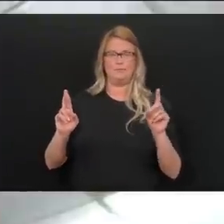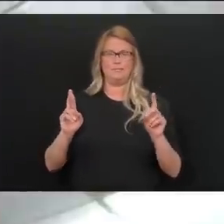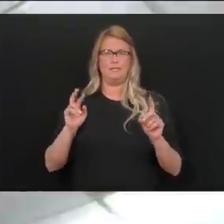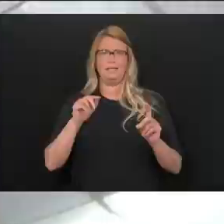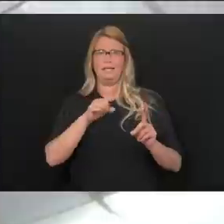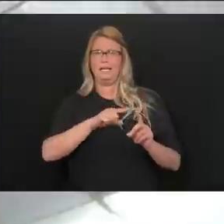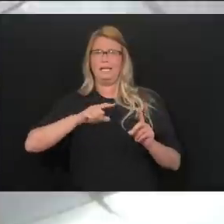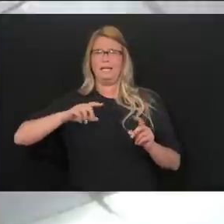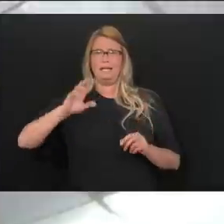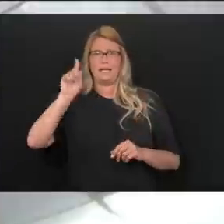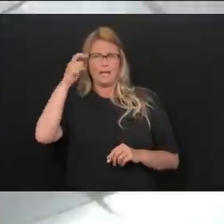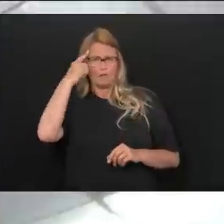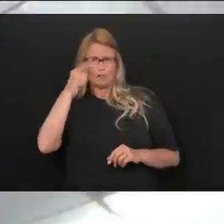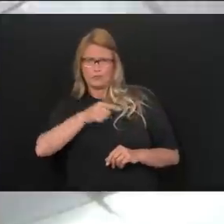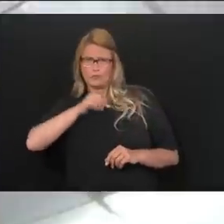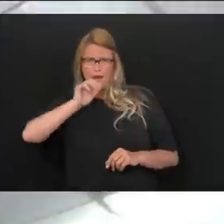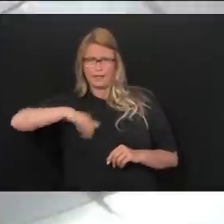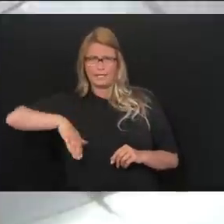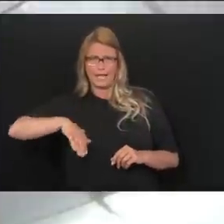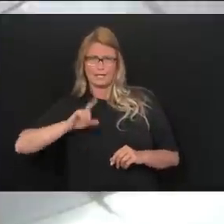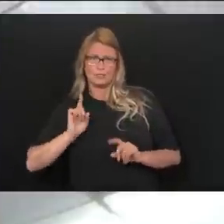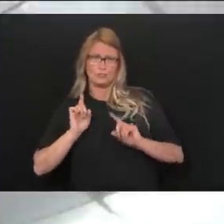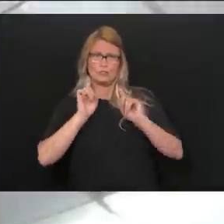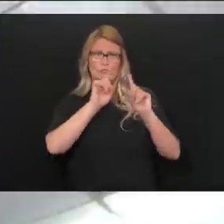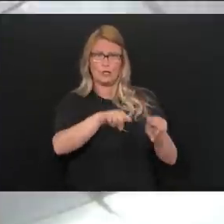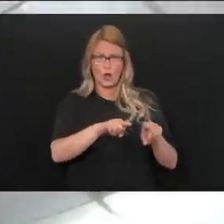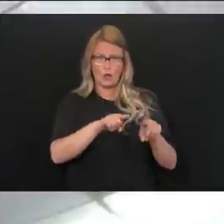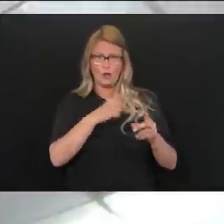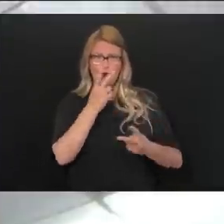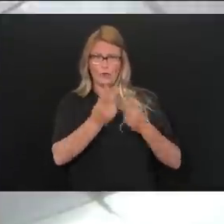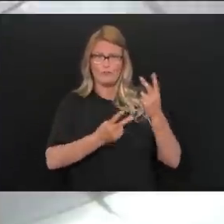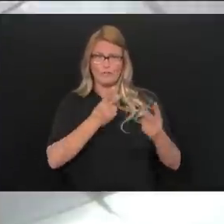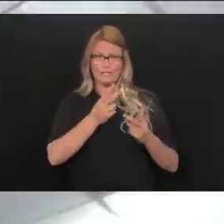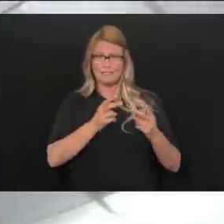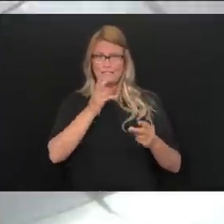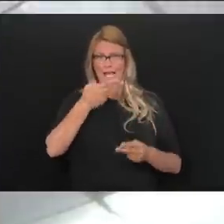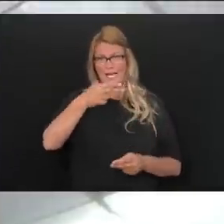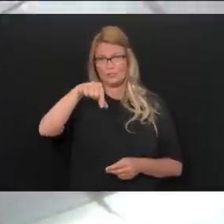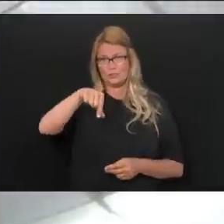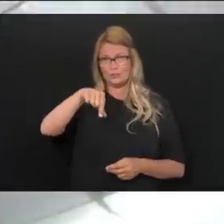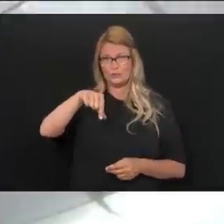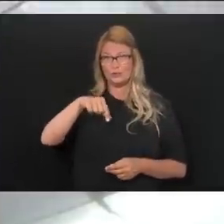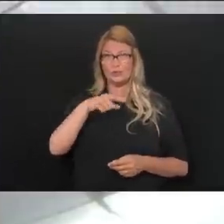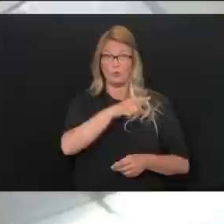headquarters. We don't have a briefing tomorrow, so there's still time. Is it time to start campaigning?